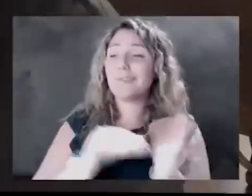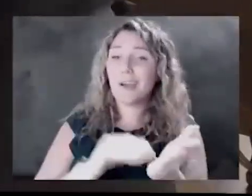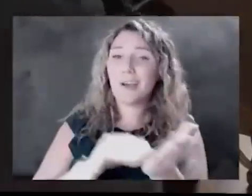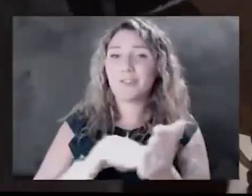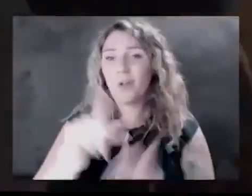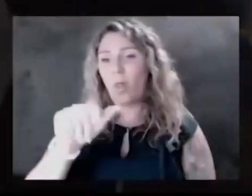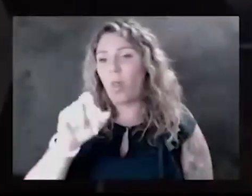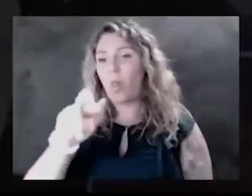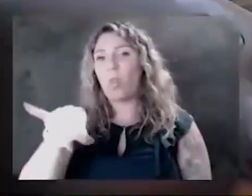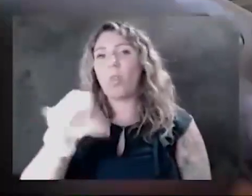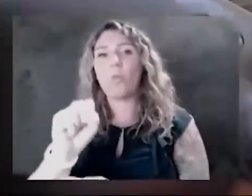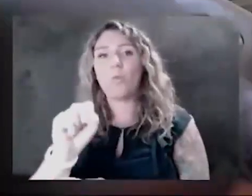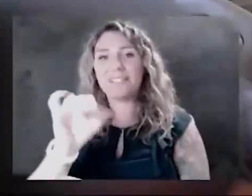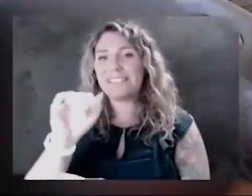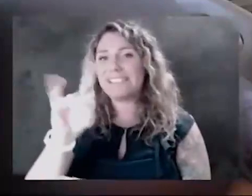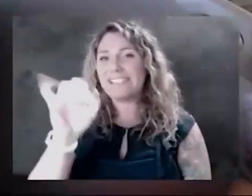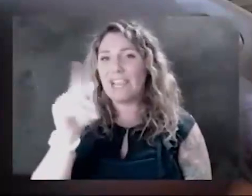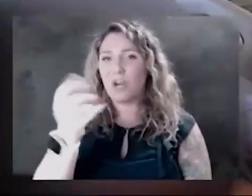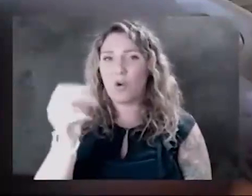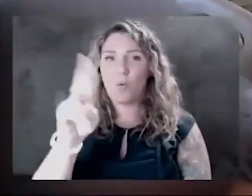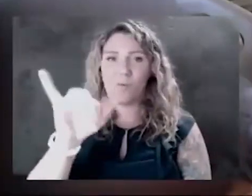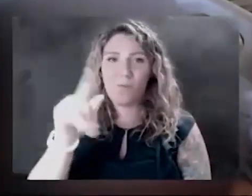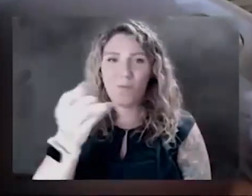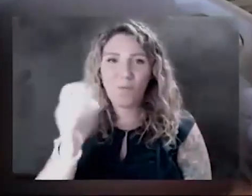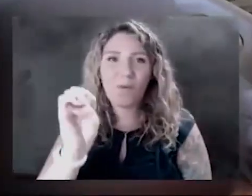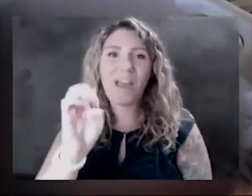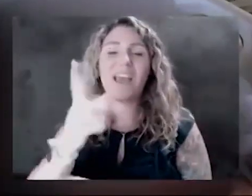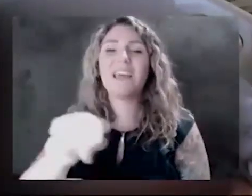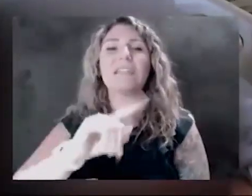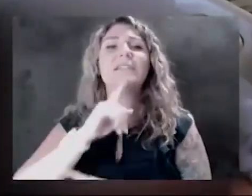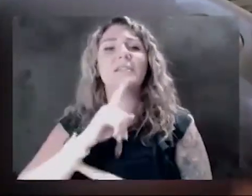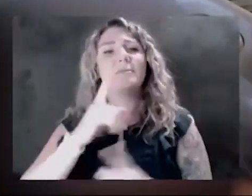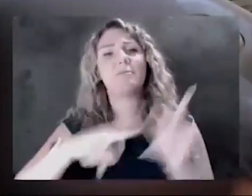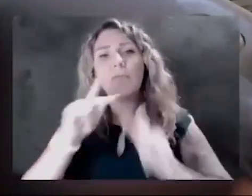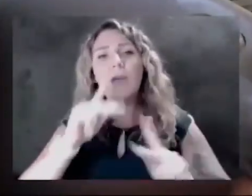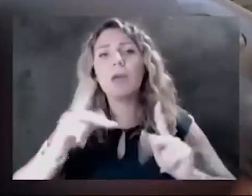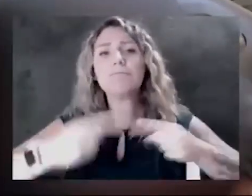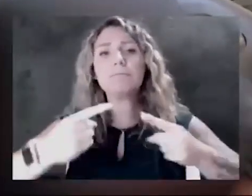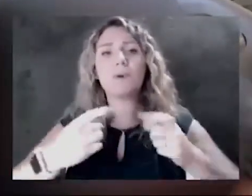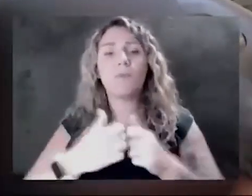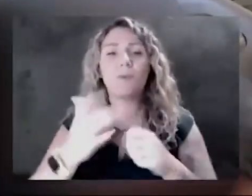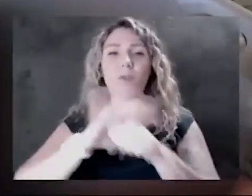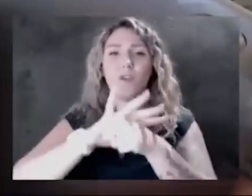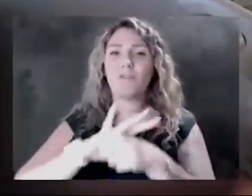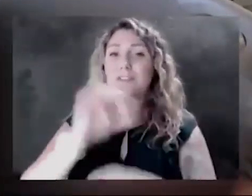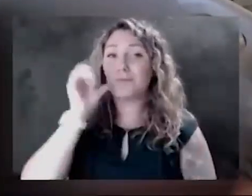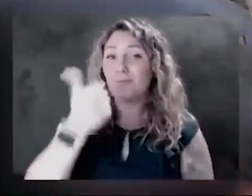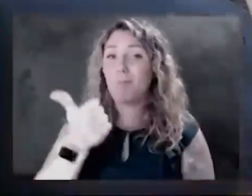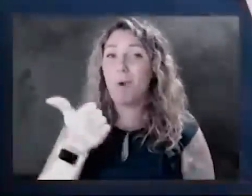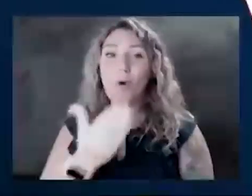available for those fighting COVID right now. So that is tomorrow morning. We will see you at 8 a.m. Make it a great Tuesday.